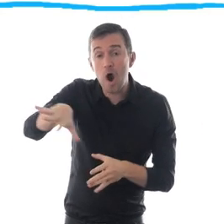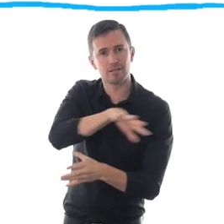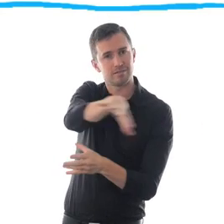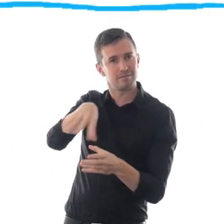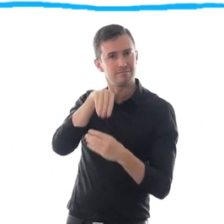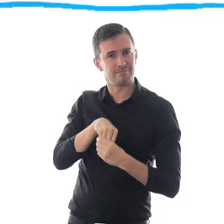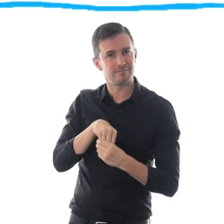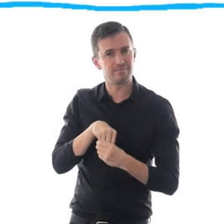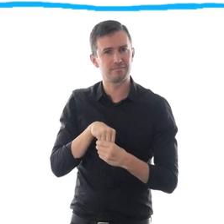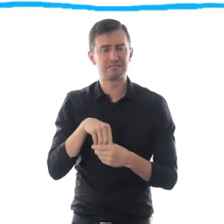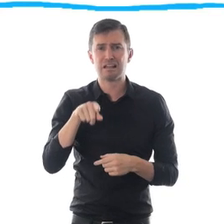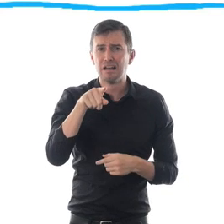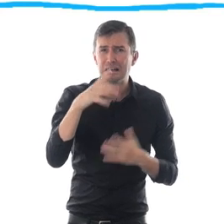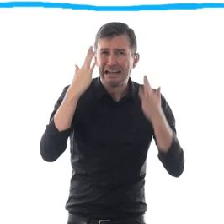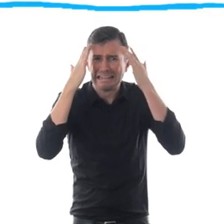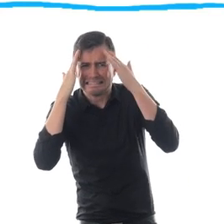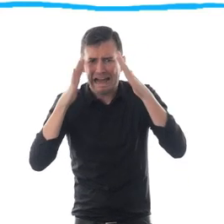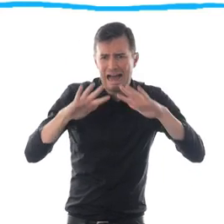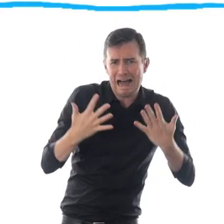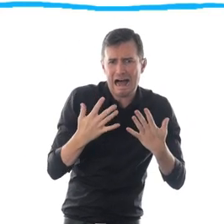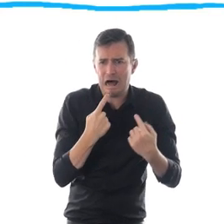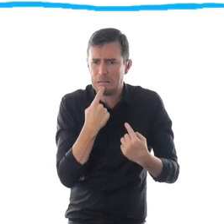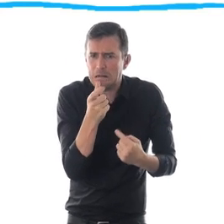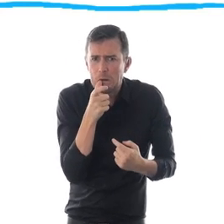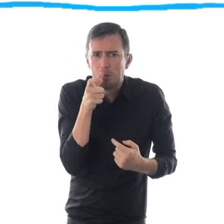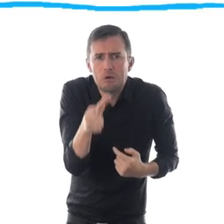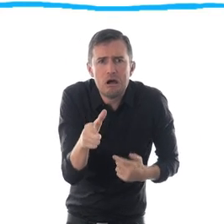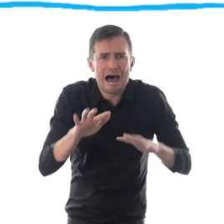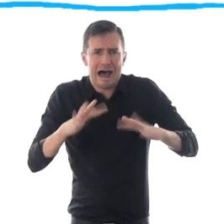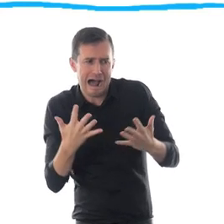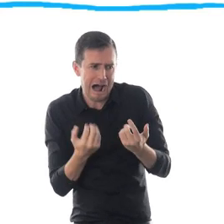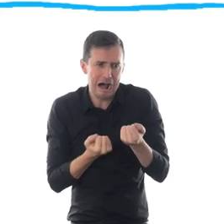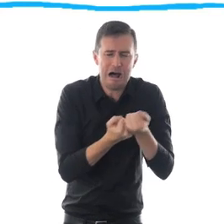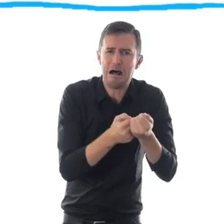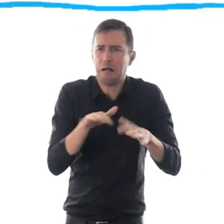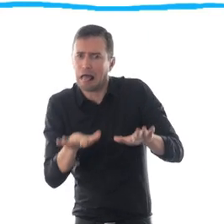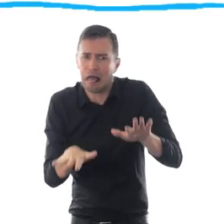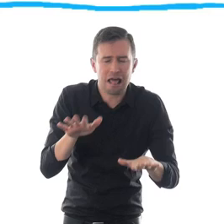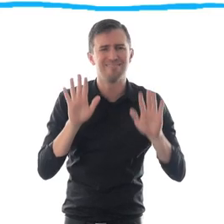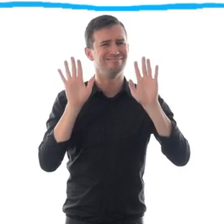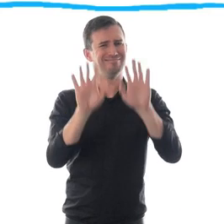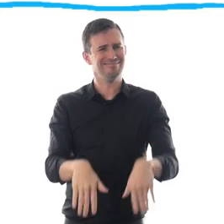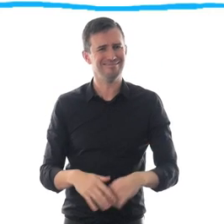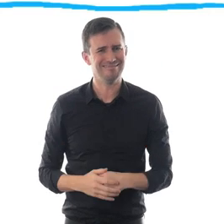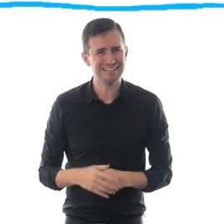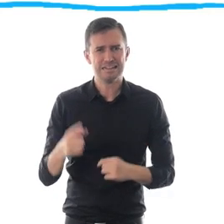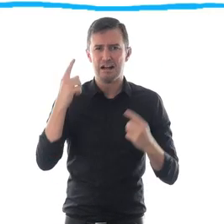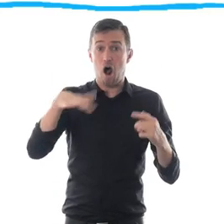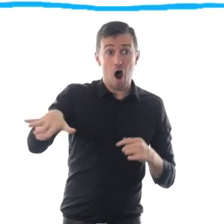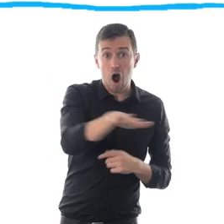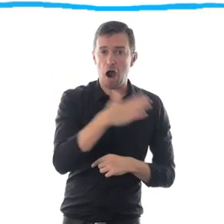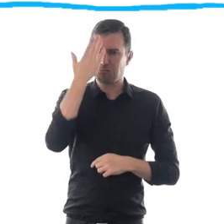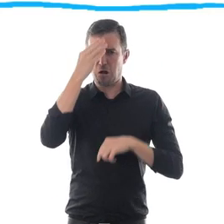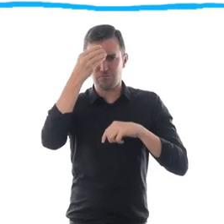There's no need to worry about making mistakes or being awkward. Nobody needs to be an expert. Just avoid making assumptions